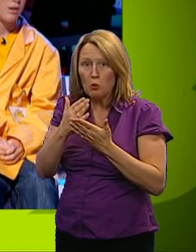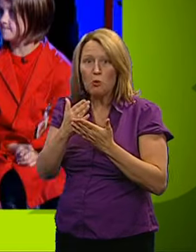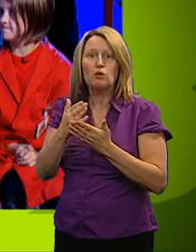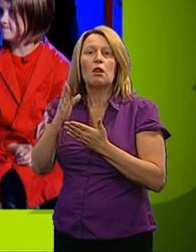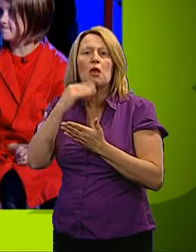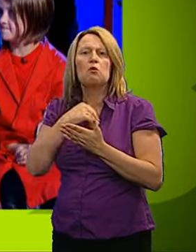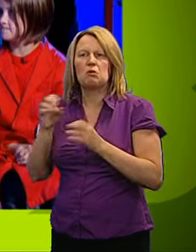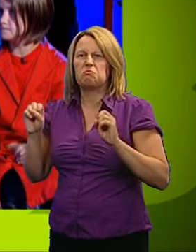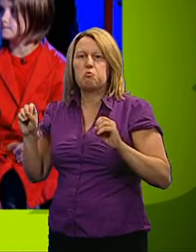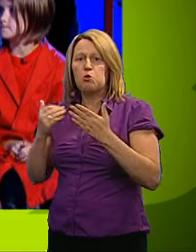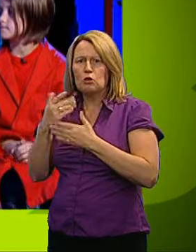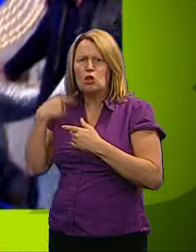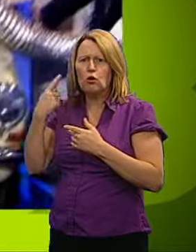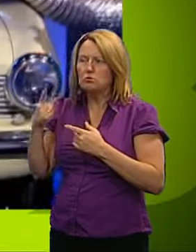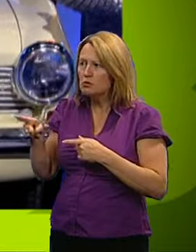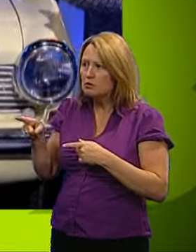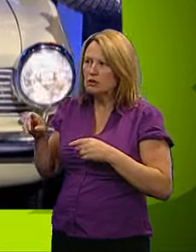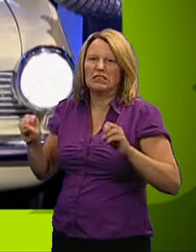true, Oliver will let us know by doing this.